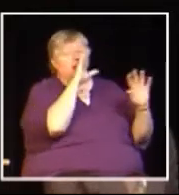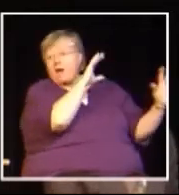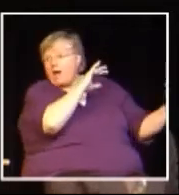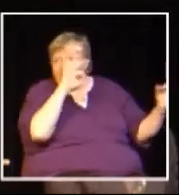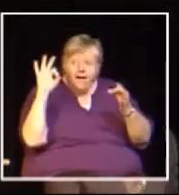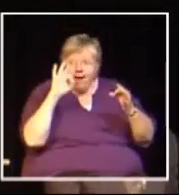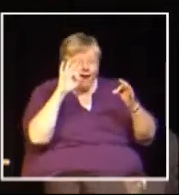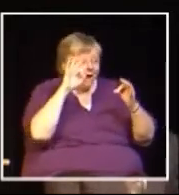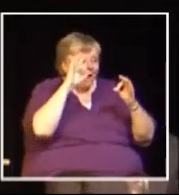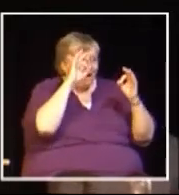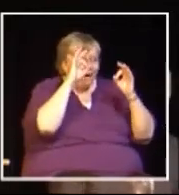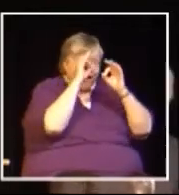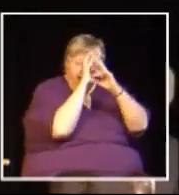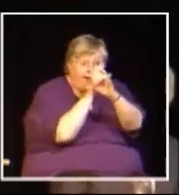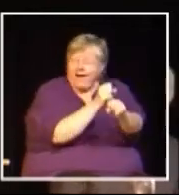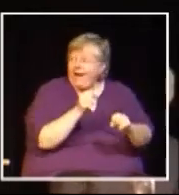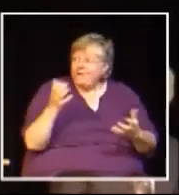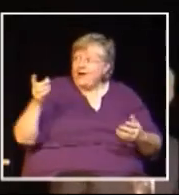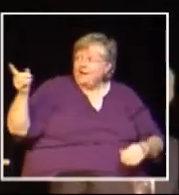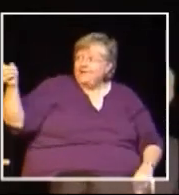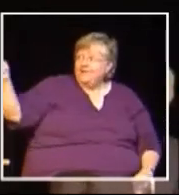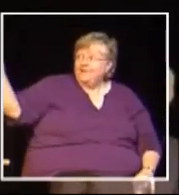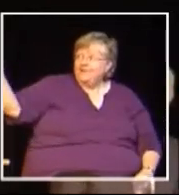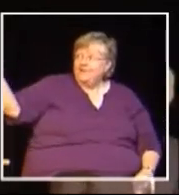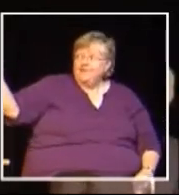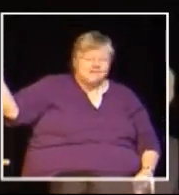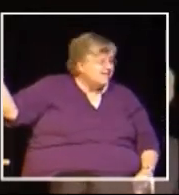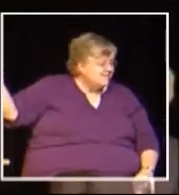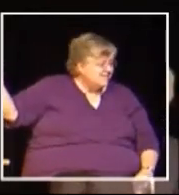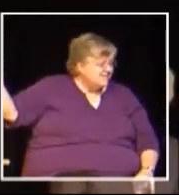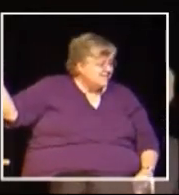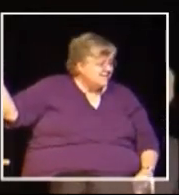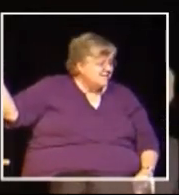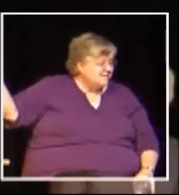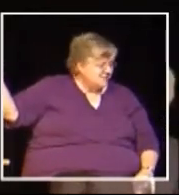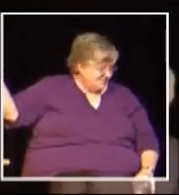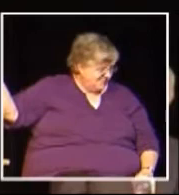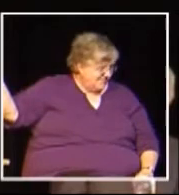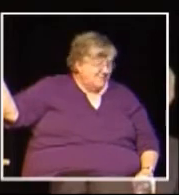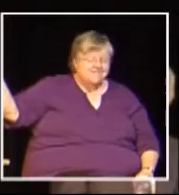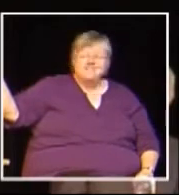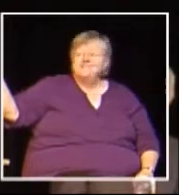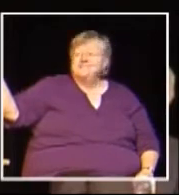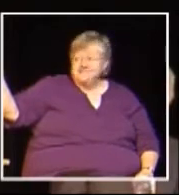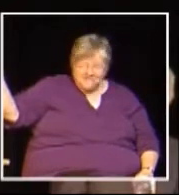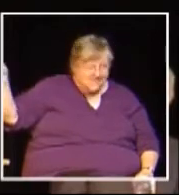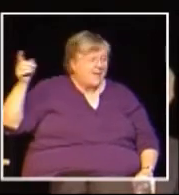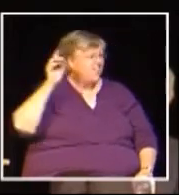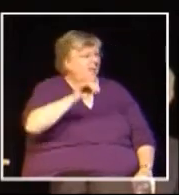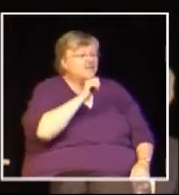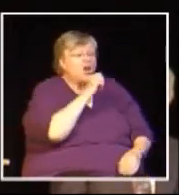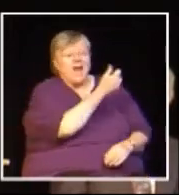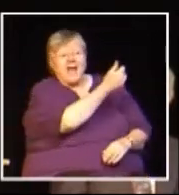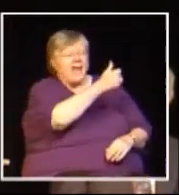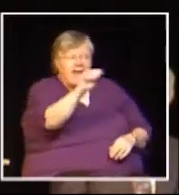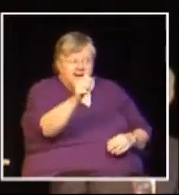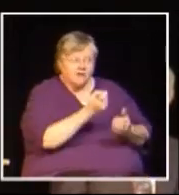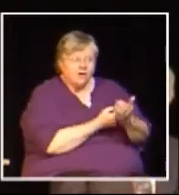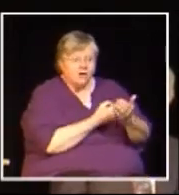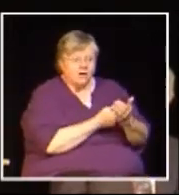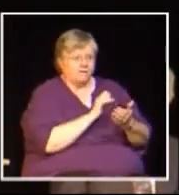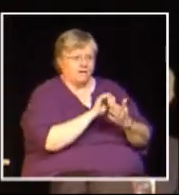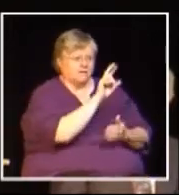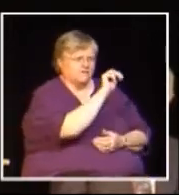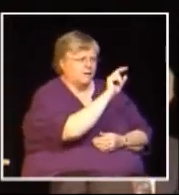arsenal to ensure that we keep the peace. The first is the Okanagan College gavel. Should this not